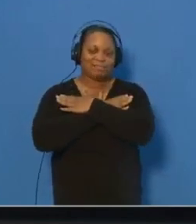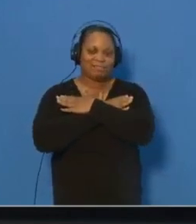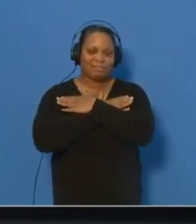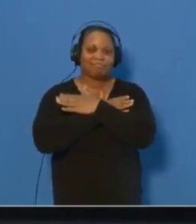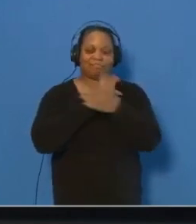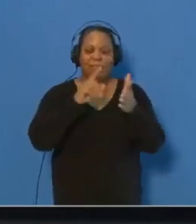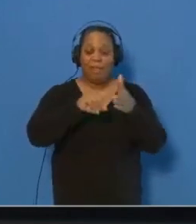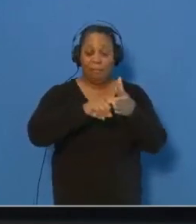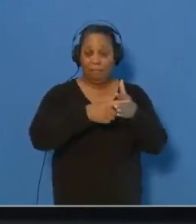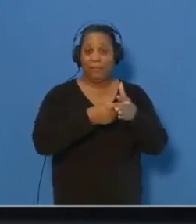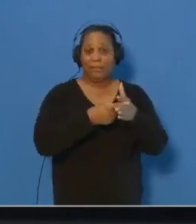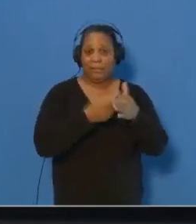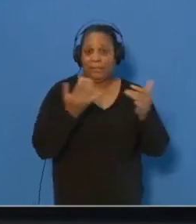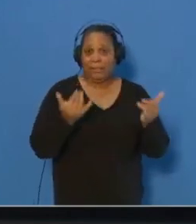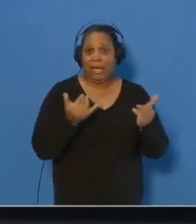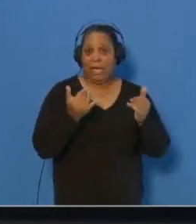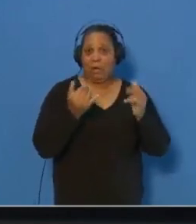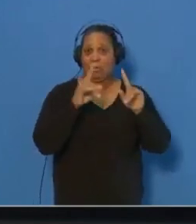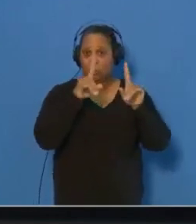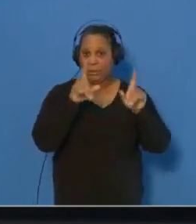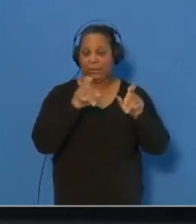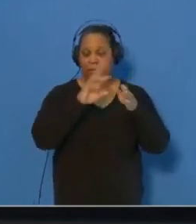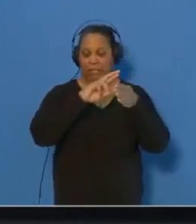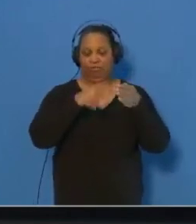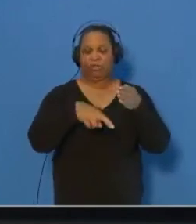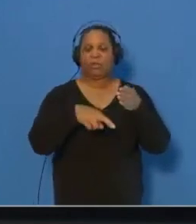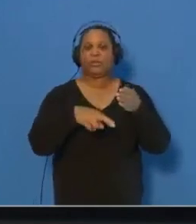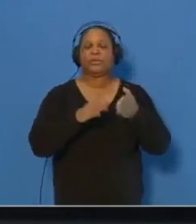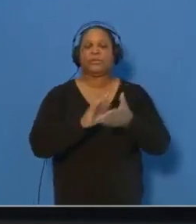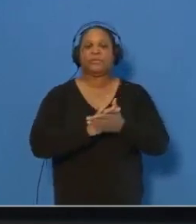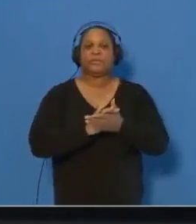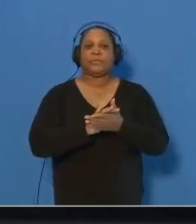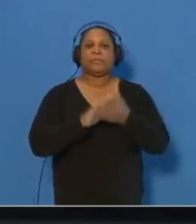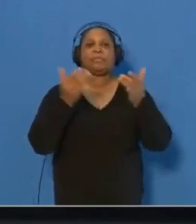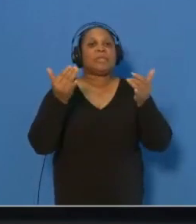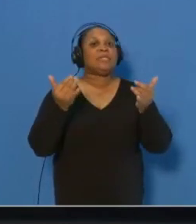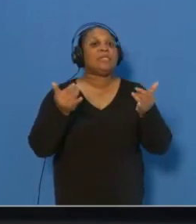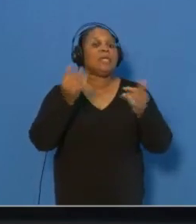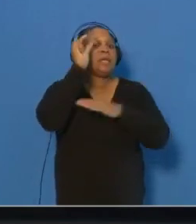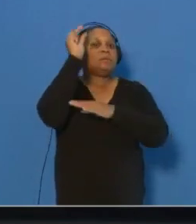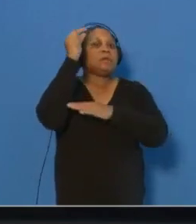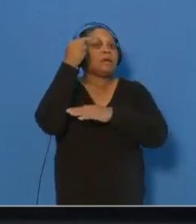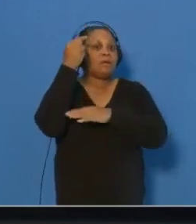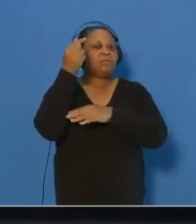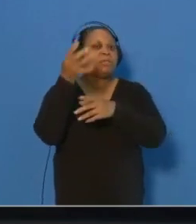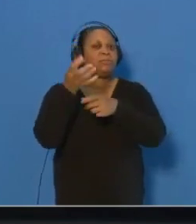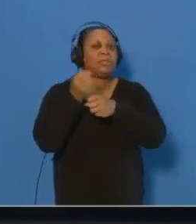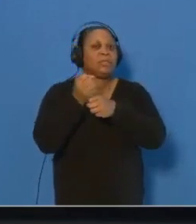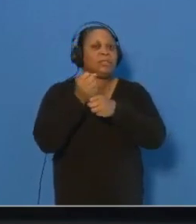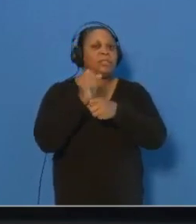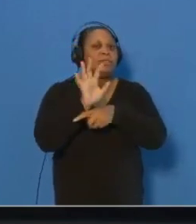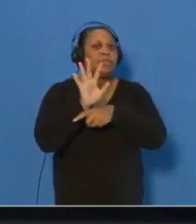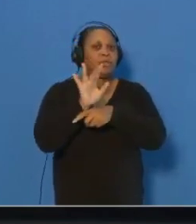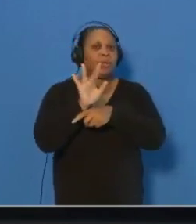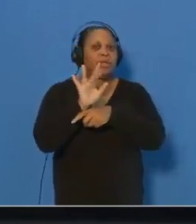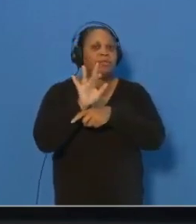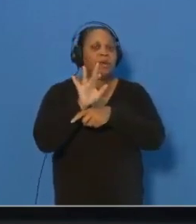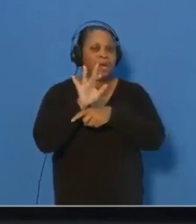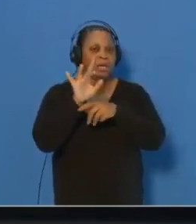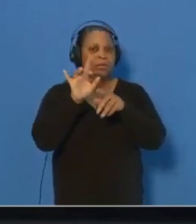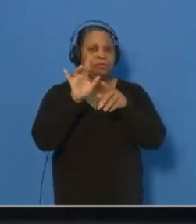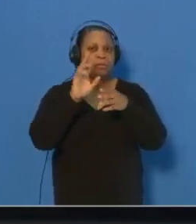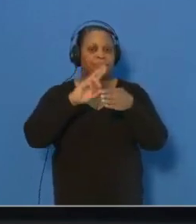Allow me to begin on testing results. Today, the government received 25 test